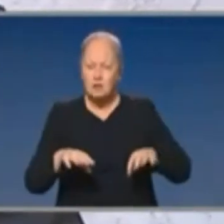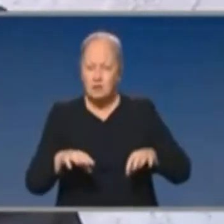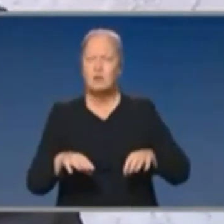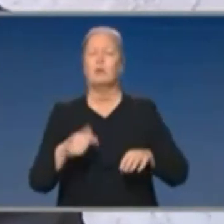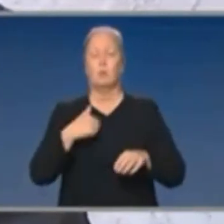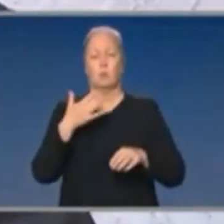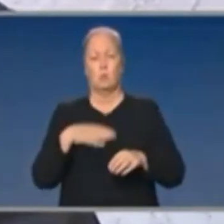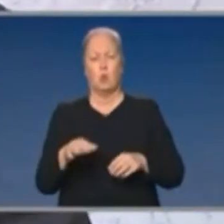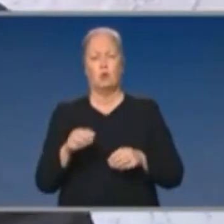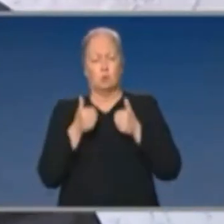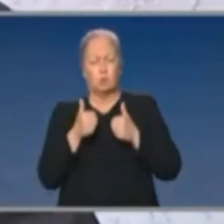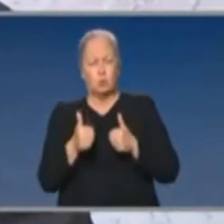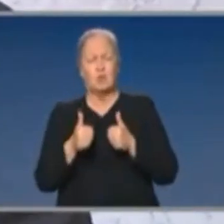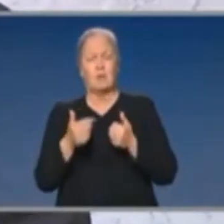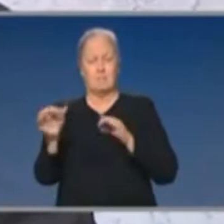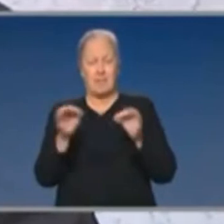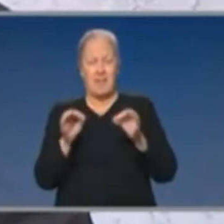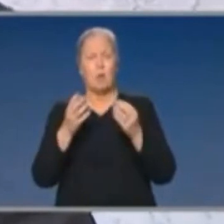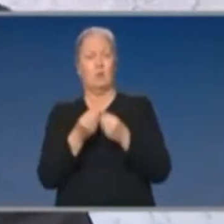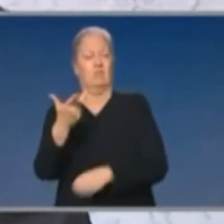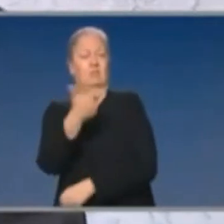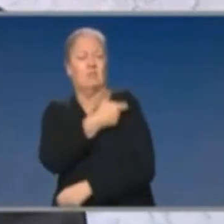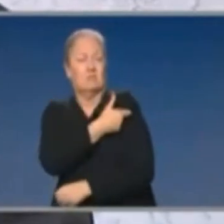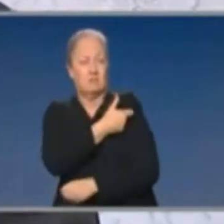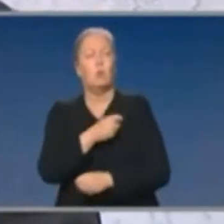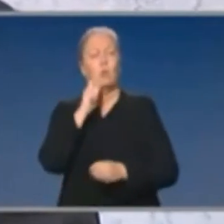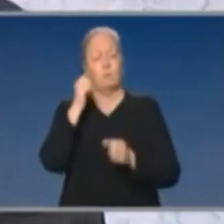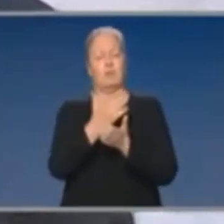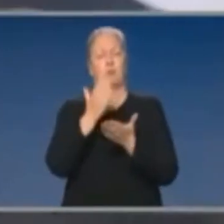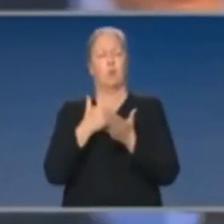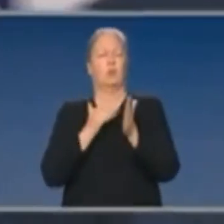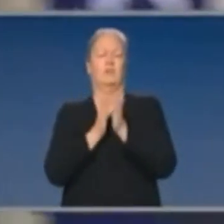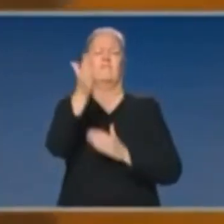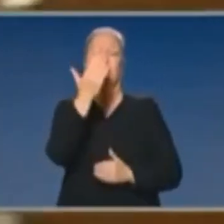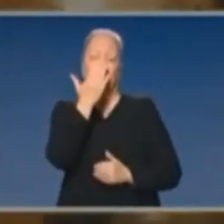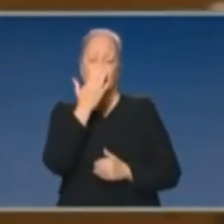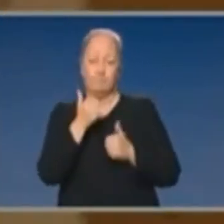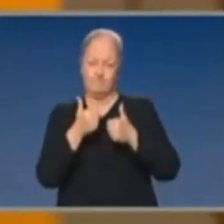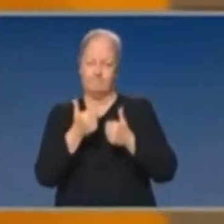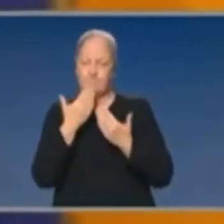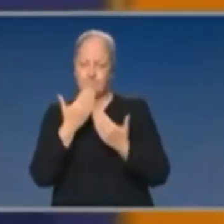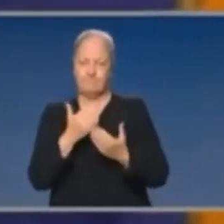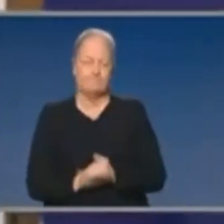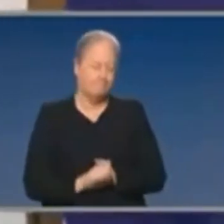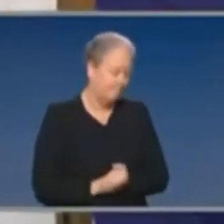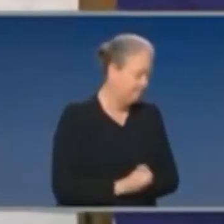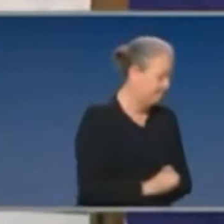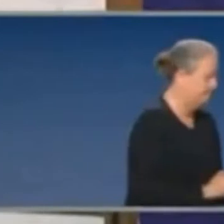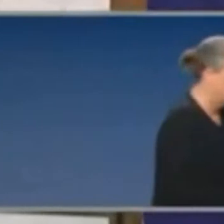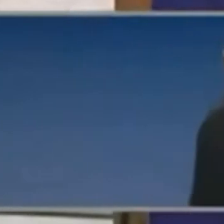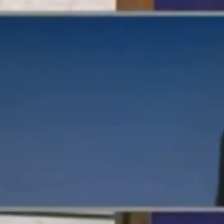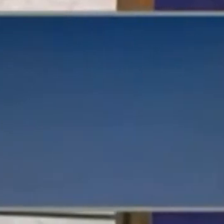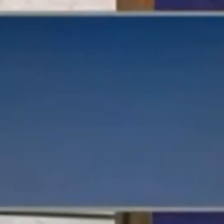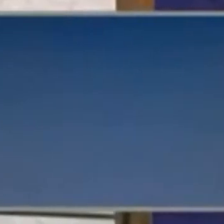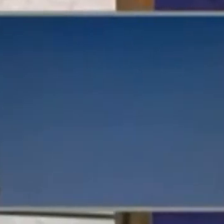sovereign vaccine plan which will keep Australia right up the front. Greg. Thanks very much. Thanks Prime Minister, Professor Murphy.